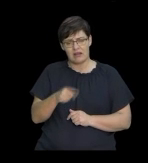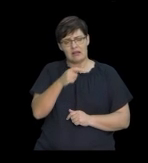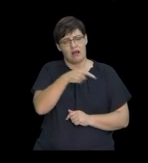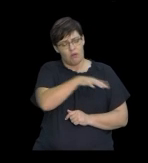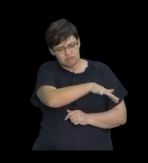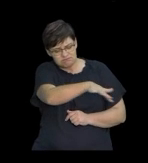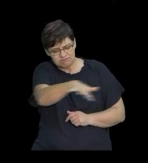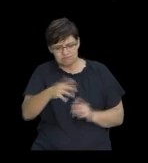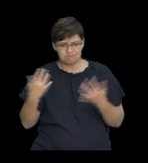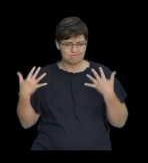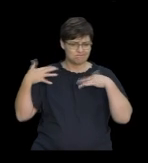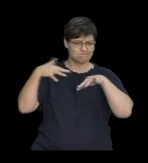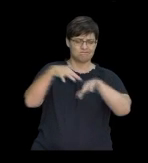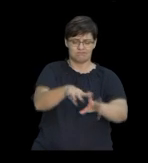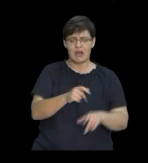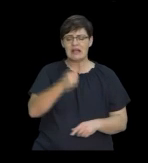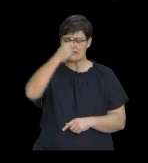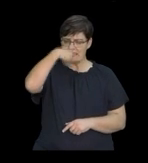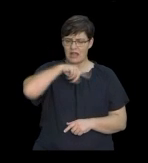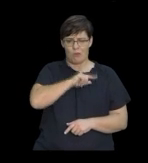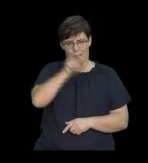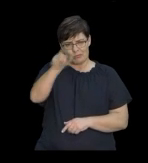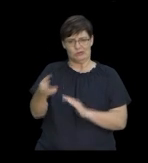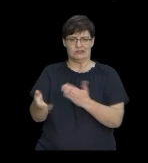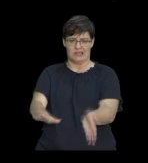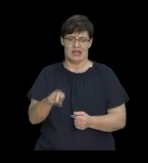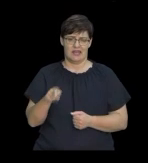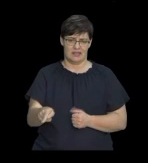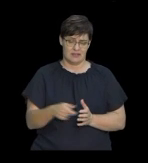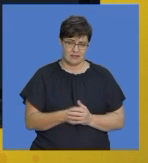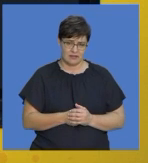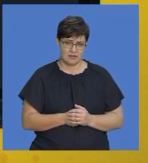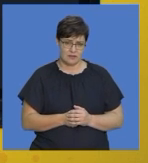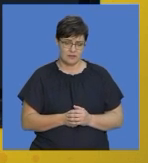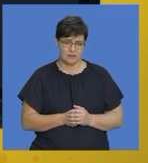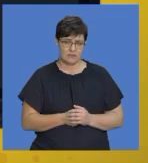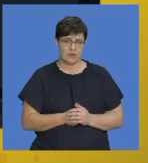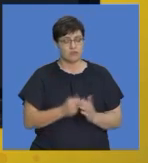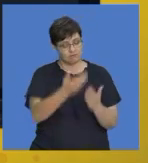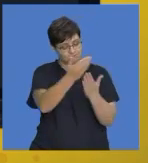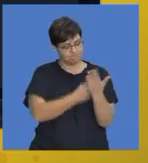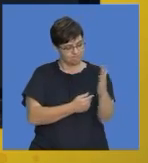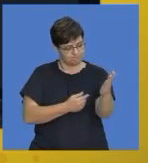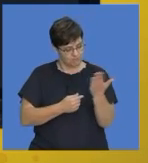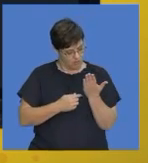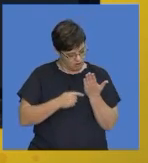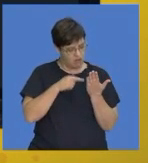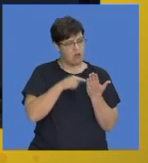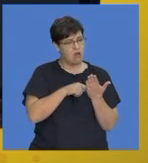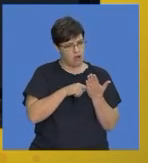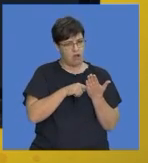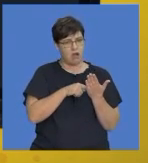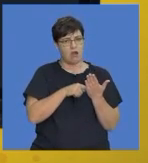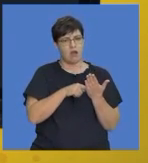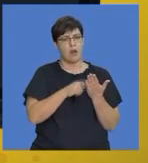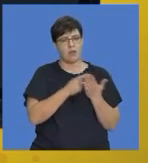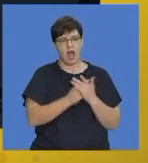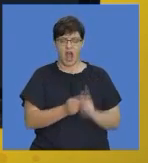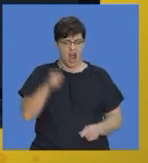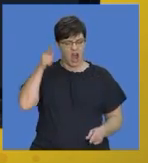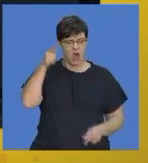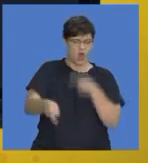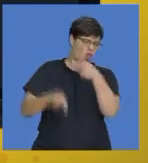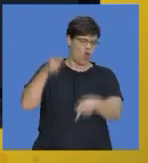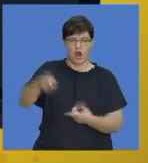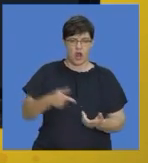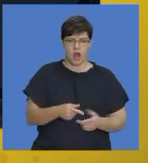and depressed and have lost a loved one. So, we need to make sure that the obituary is not going to start making claims. So, we can't